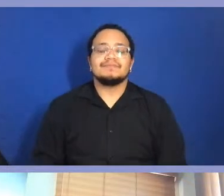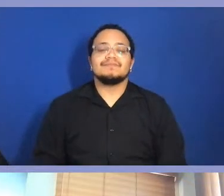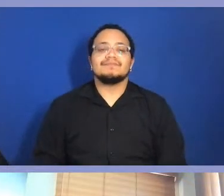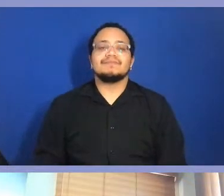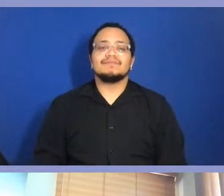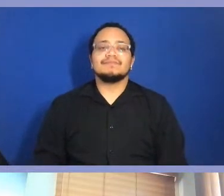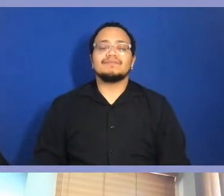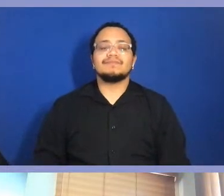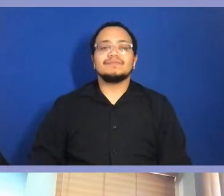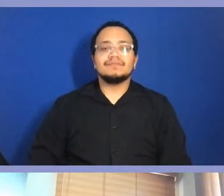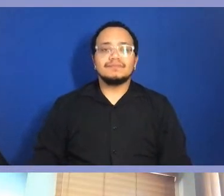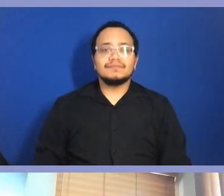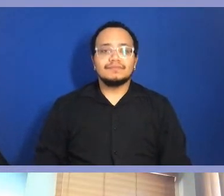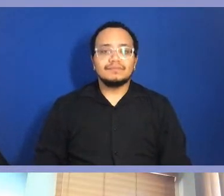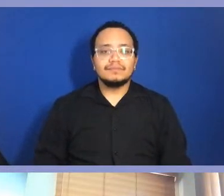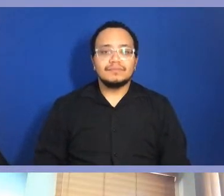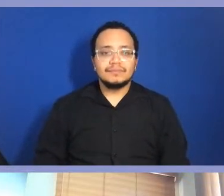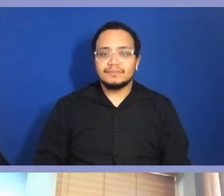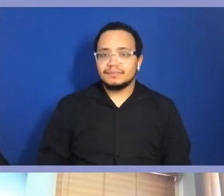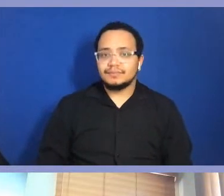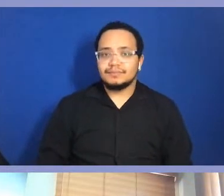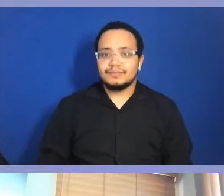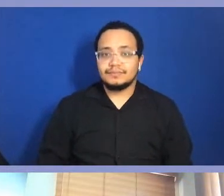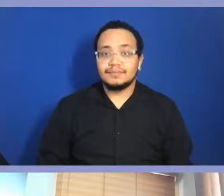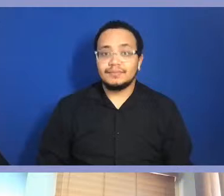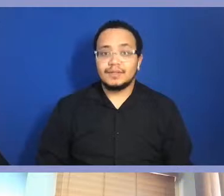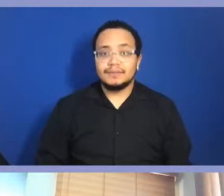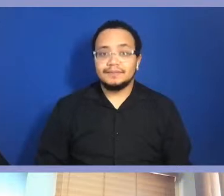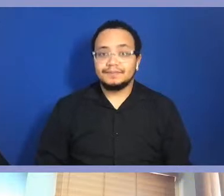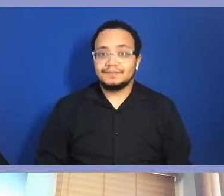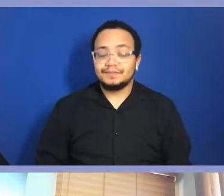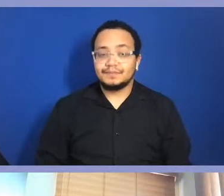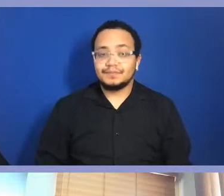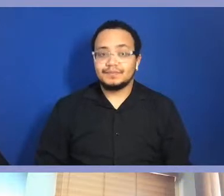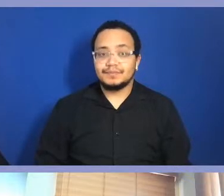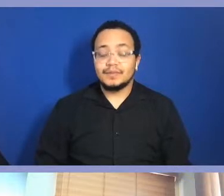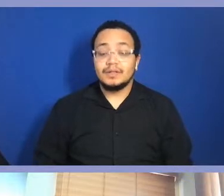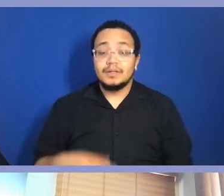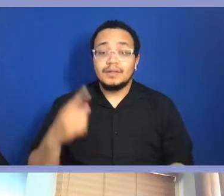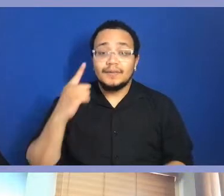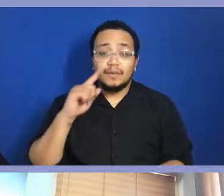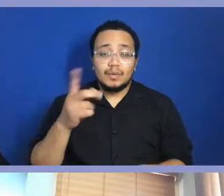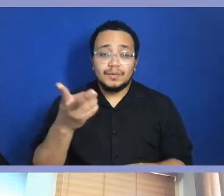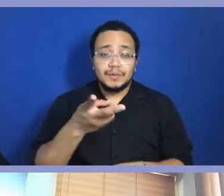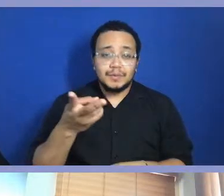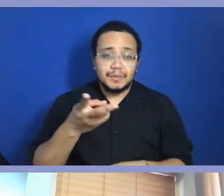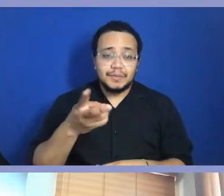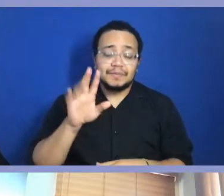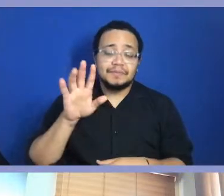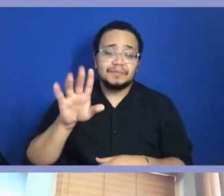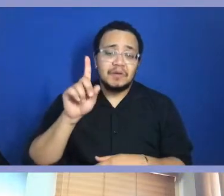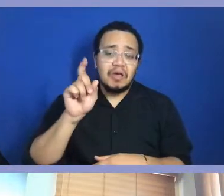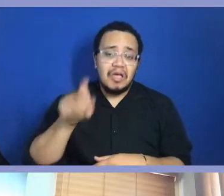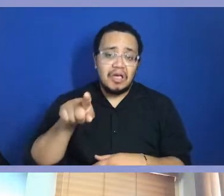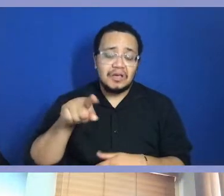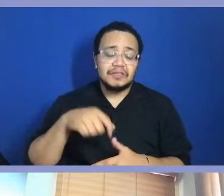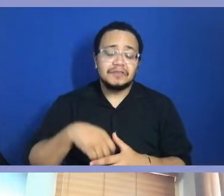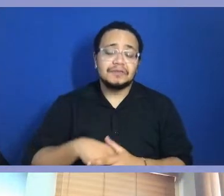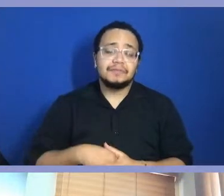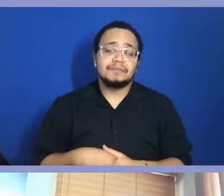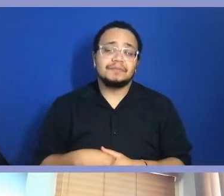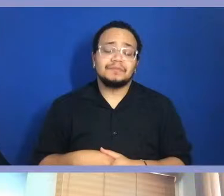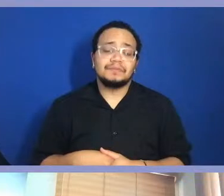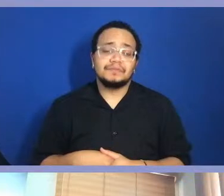as far as just where you guys are in the spaces that you're in, I would like to ask, where do you see